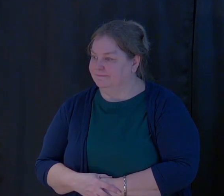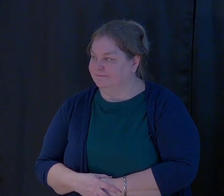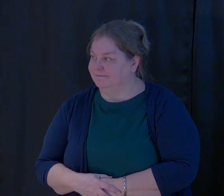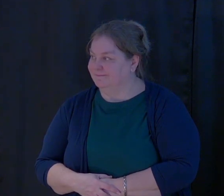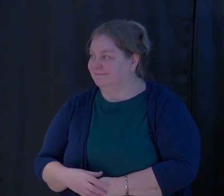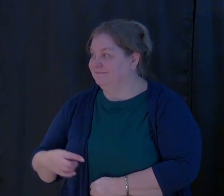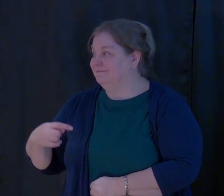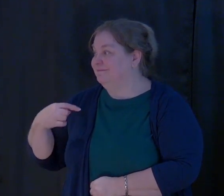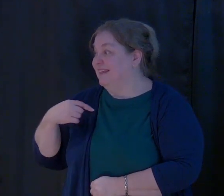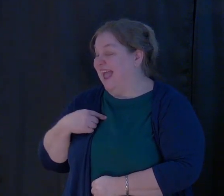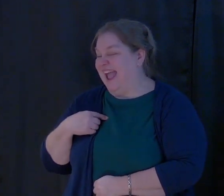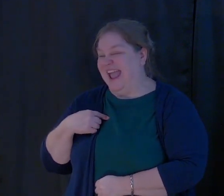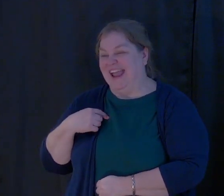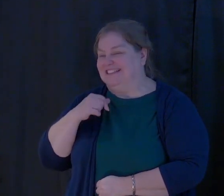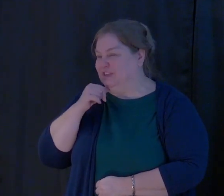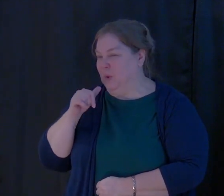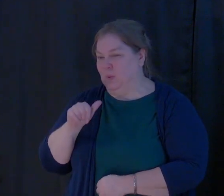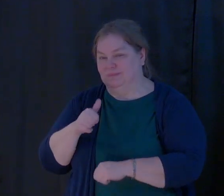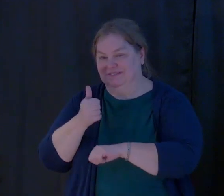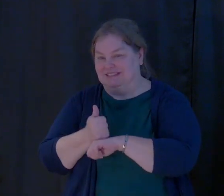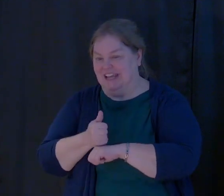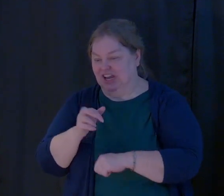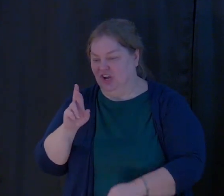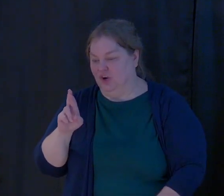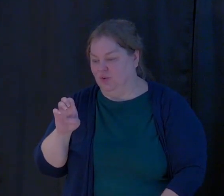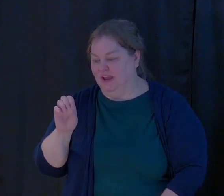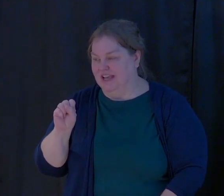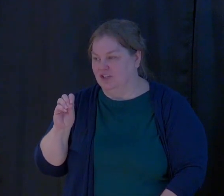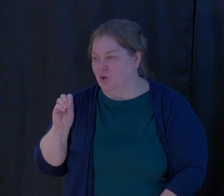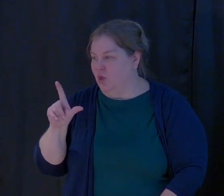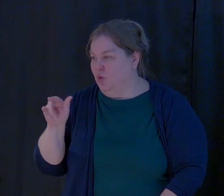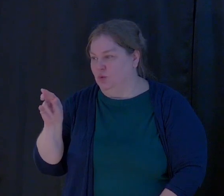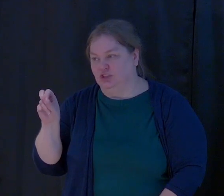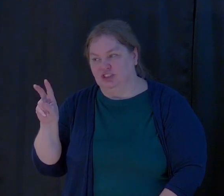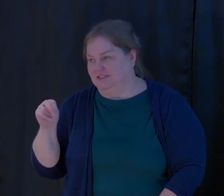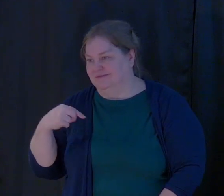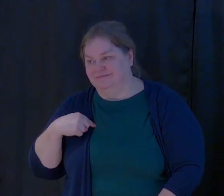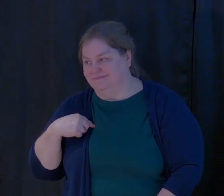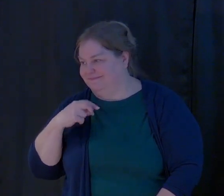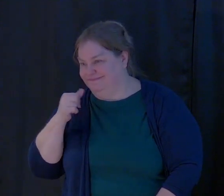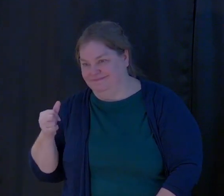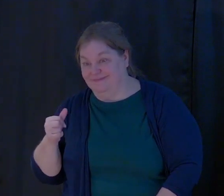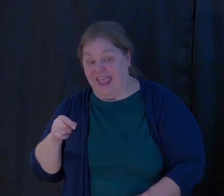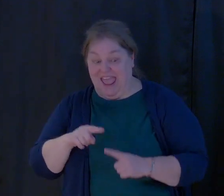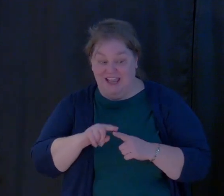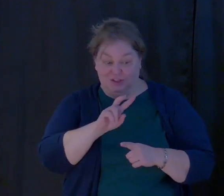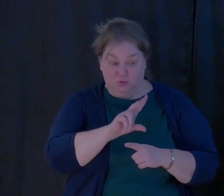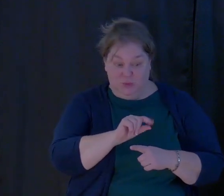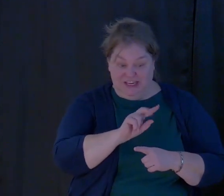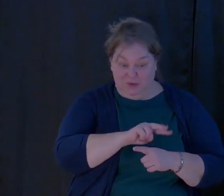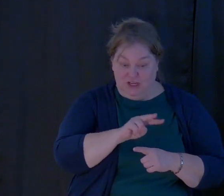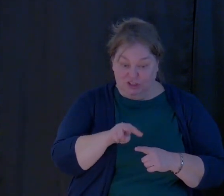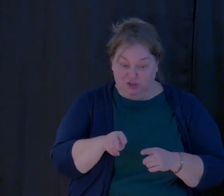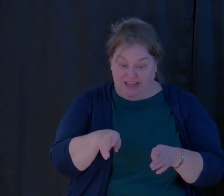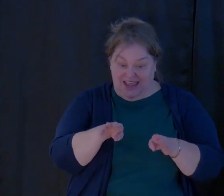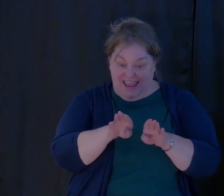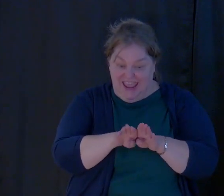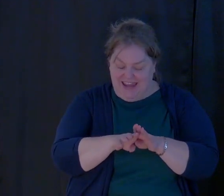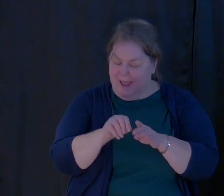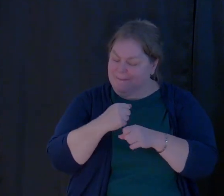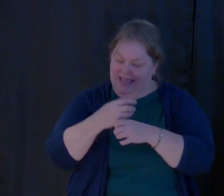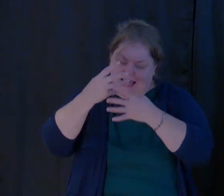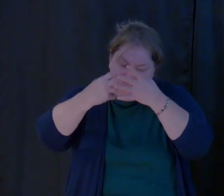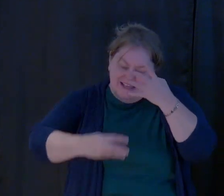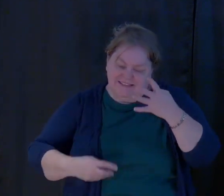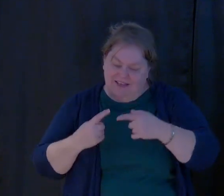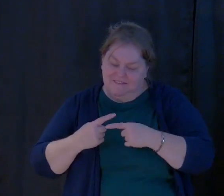a resolution setter. I won't come to this evening as 2022 comes to an end and make out a list of things